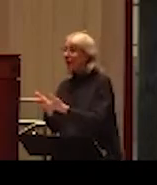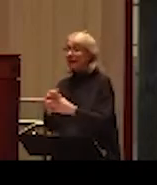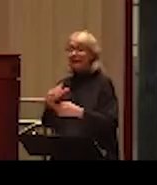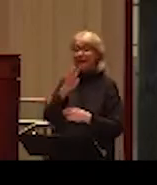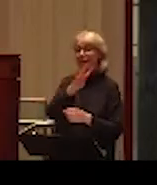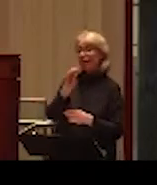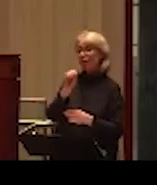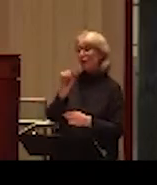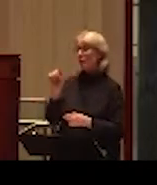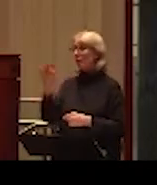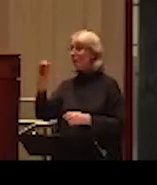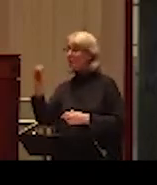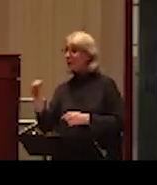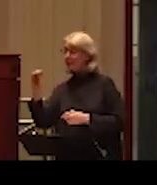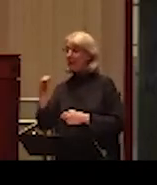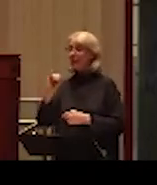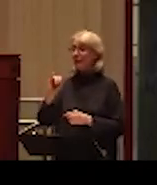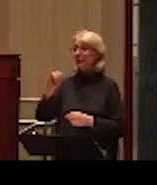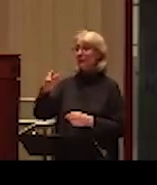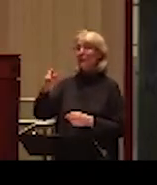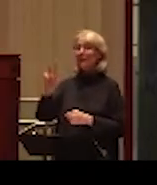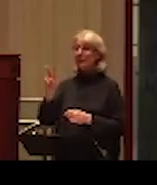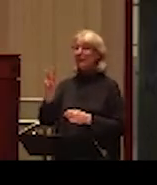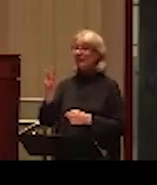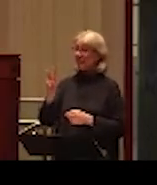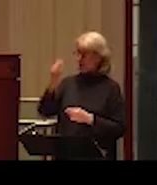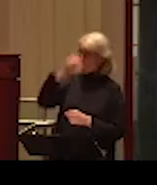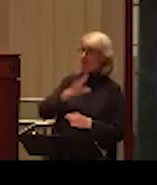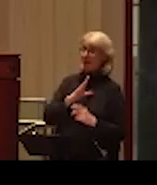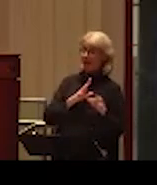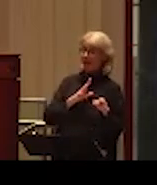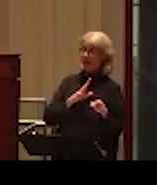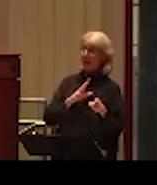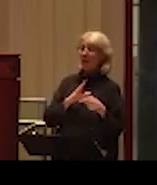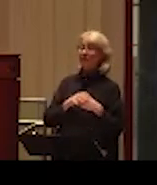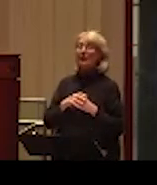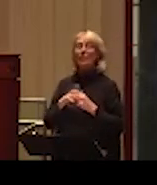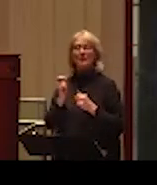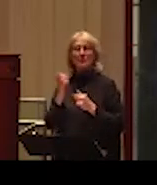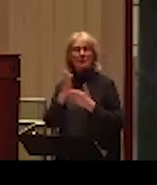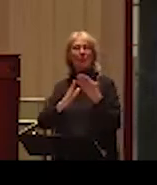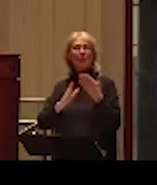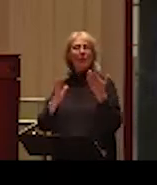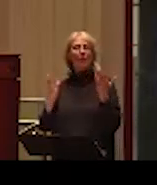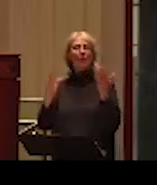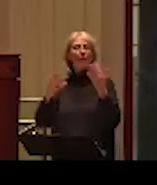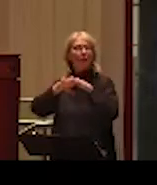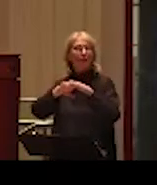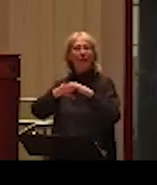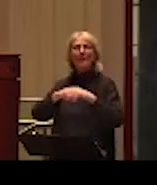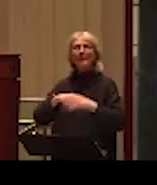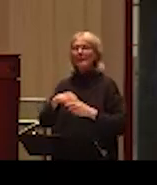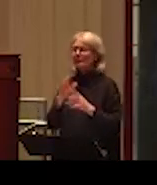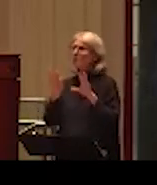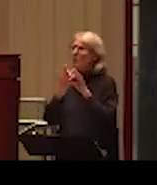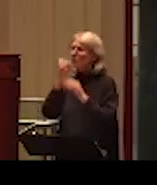partner violent victims are men. But there is a nuance here, and that is why I think it's very important to really understand